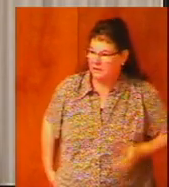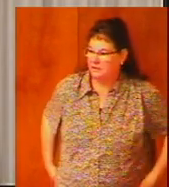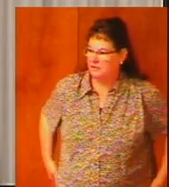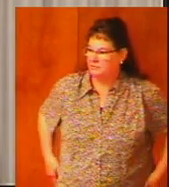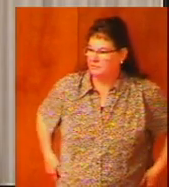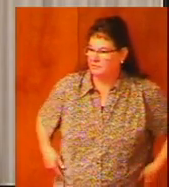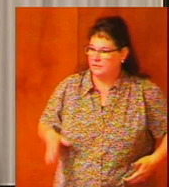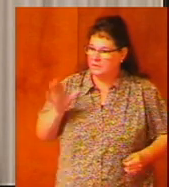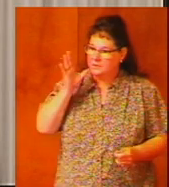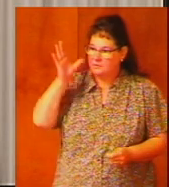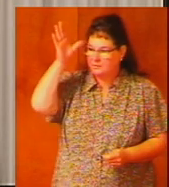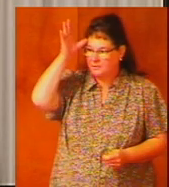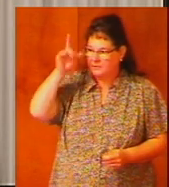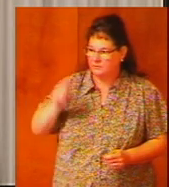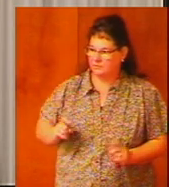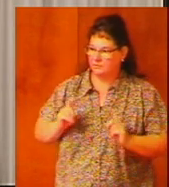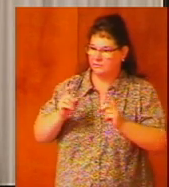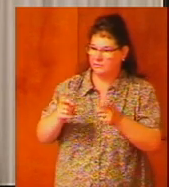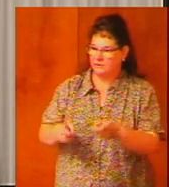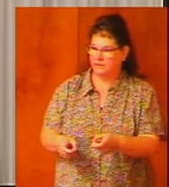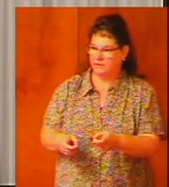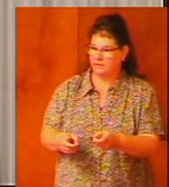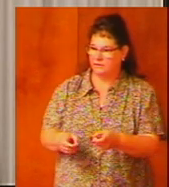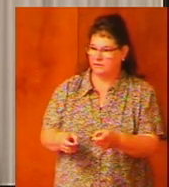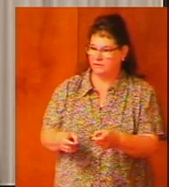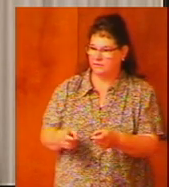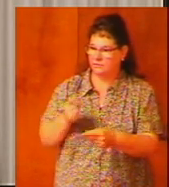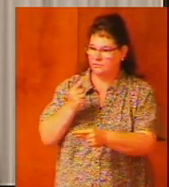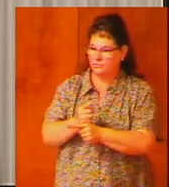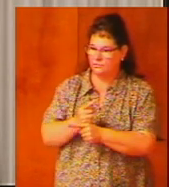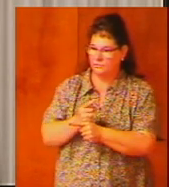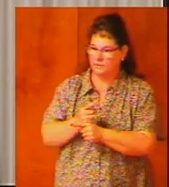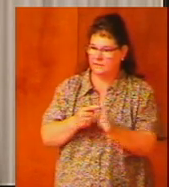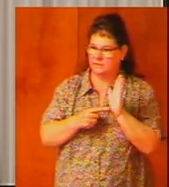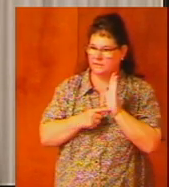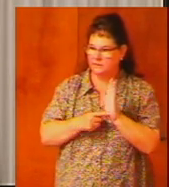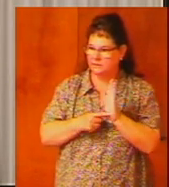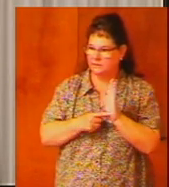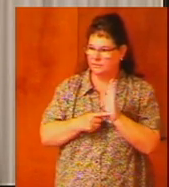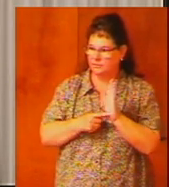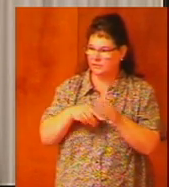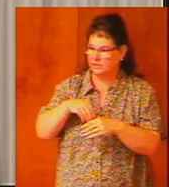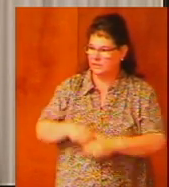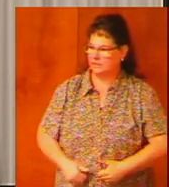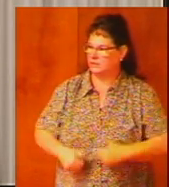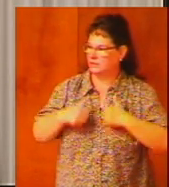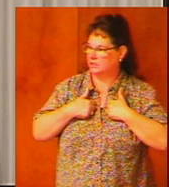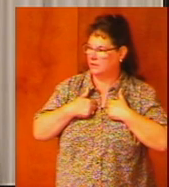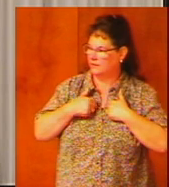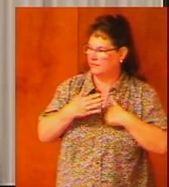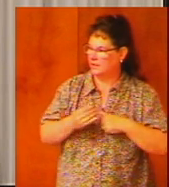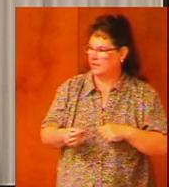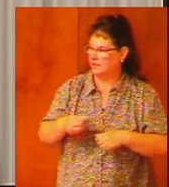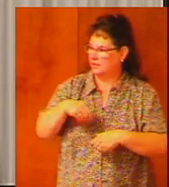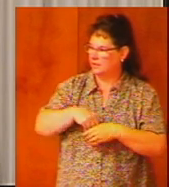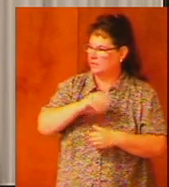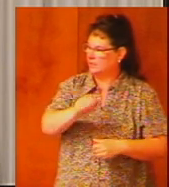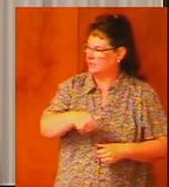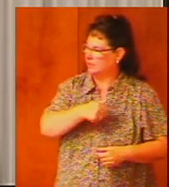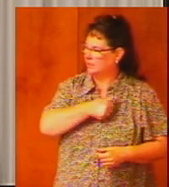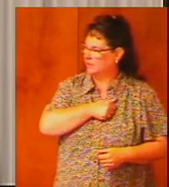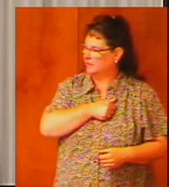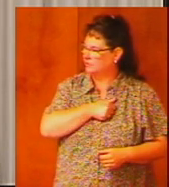parents must provide the right kind of example in life and in attitude